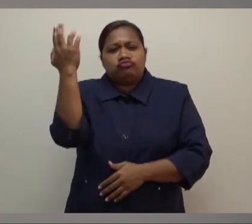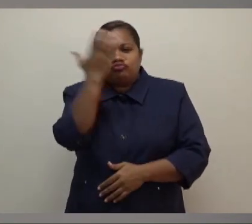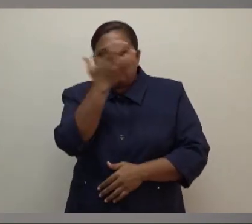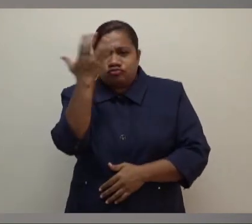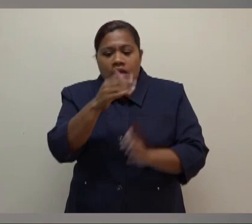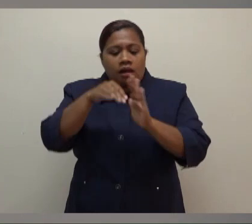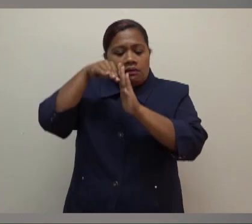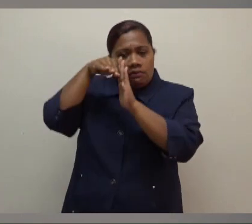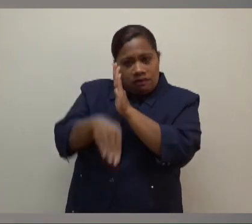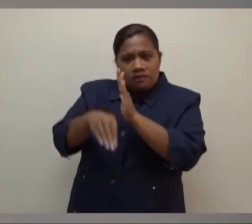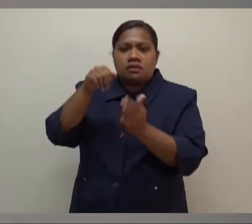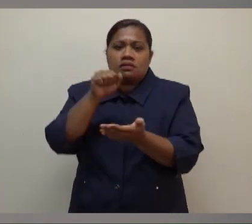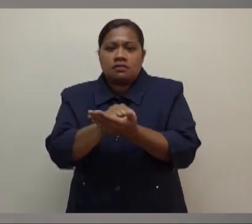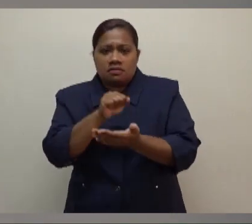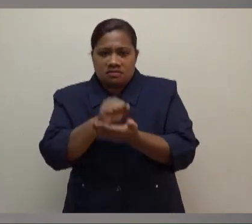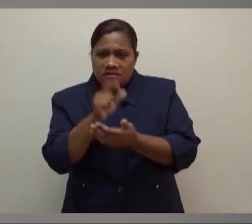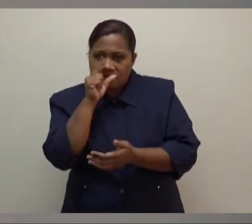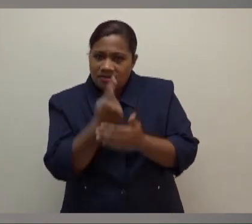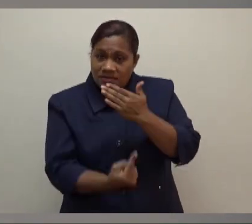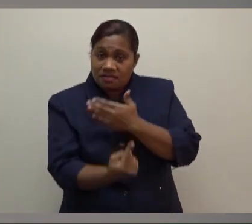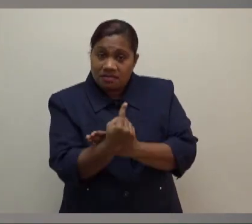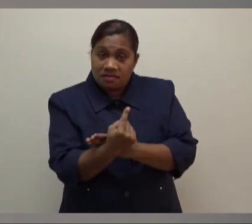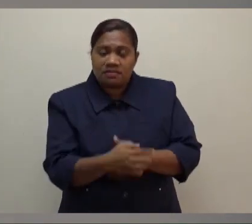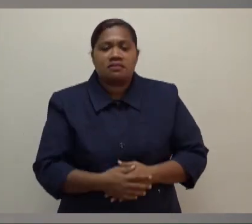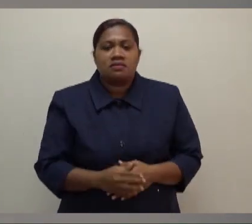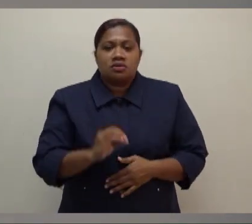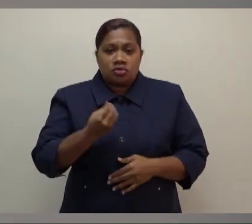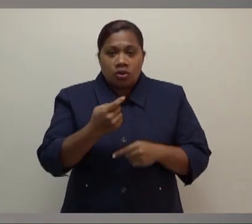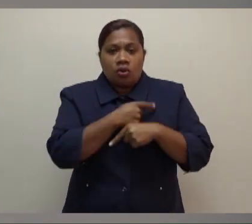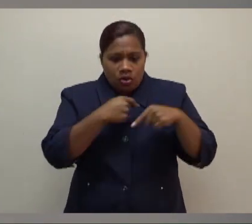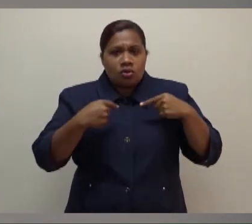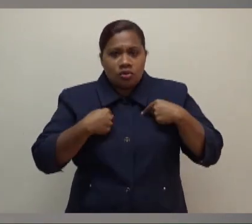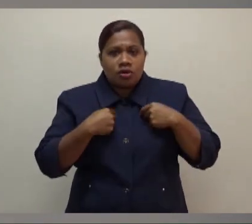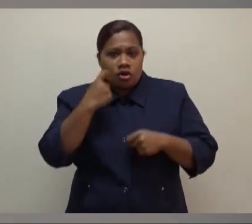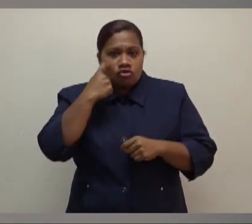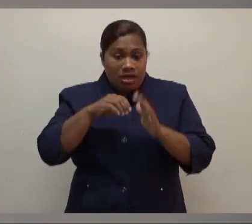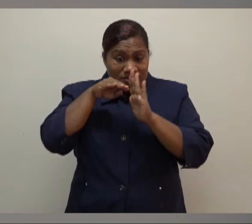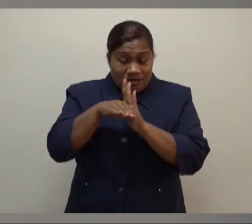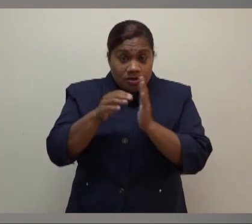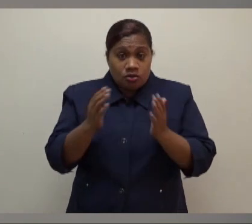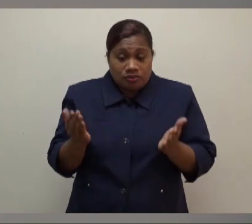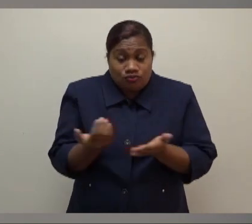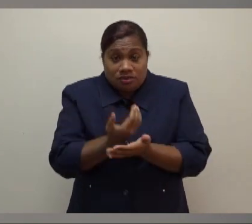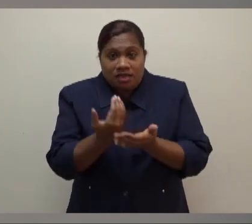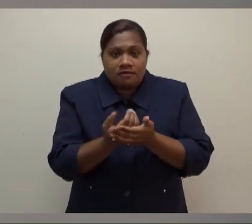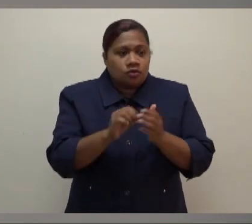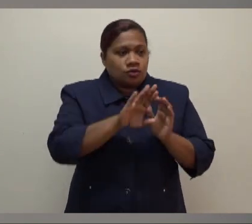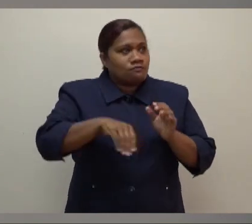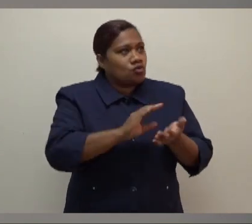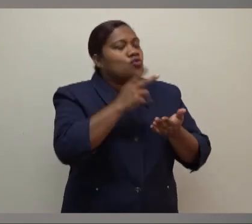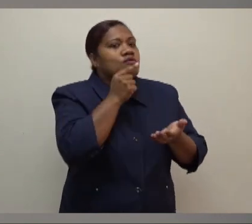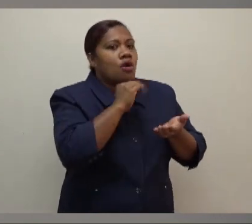devaluation during this crisis. It was avoided and we avoided it. The reserves outlook is also very comfortable.